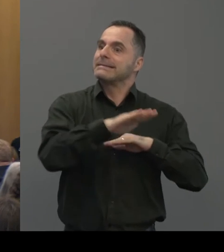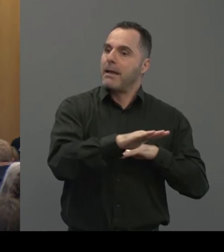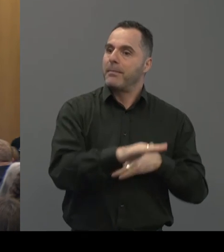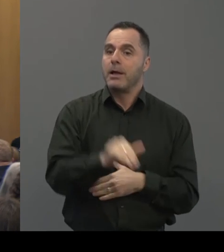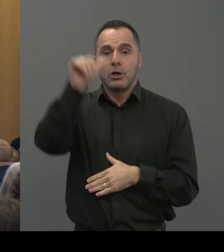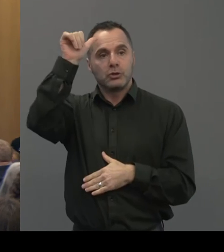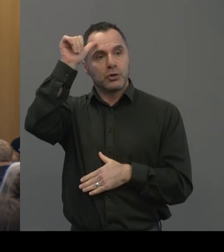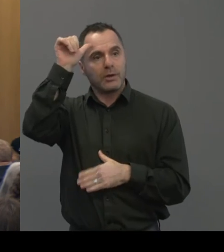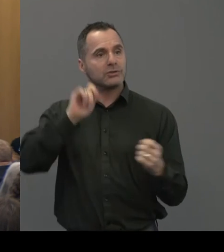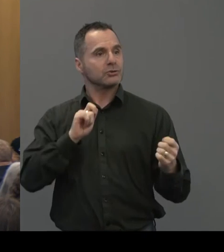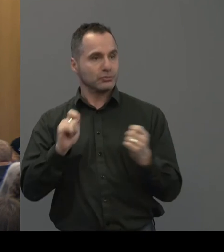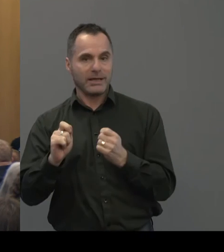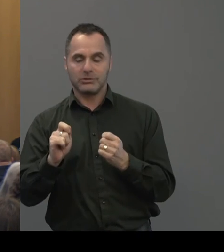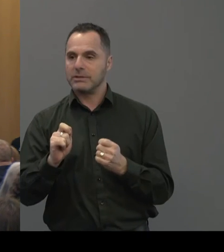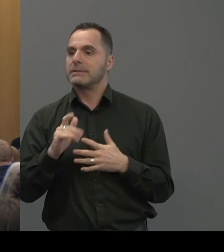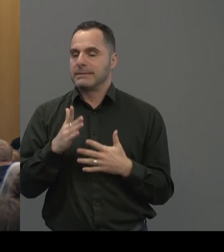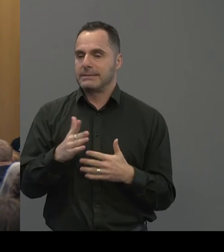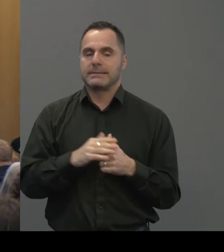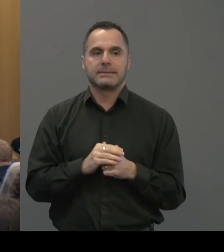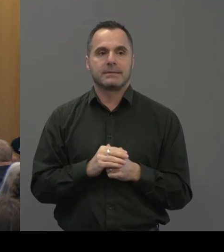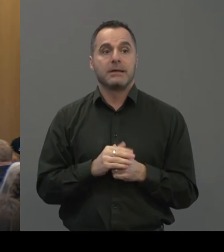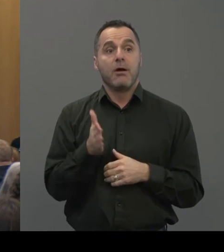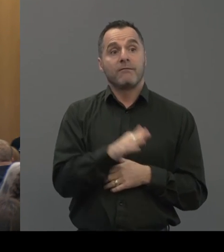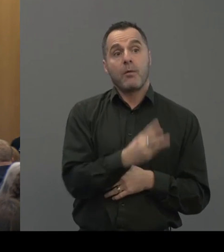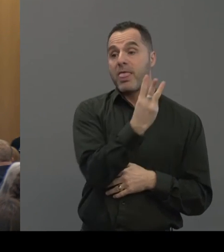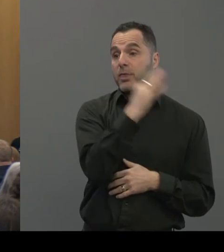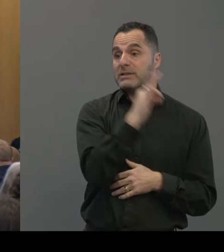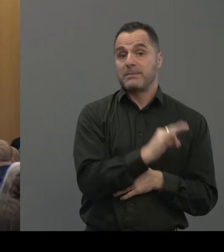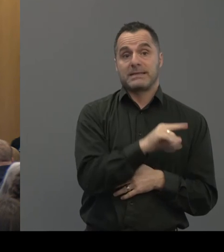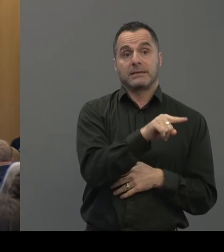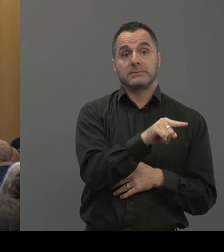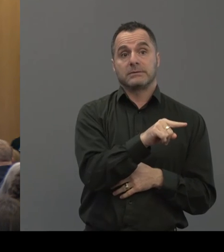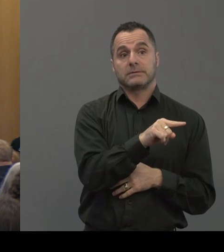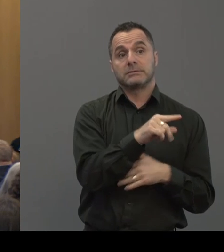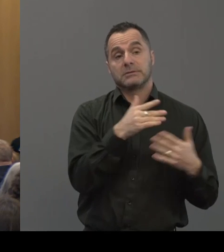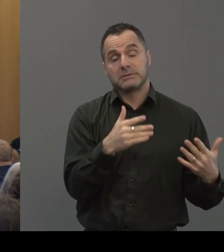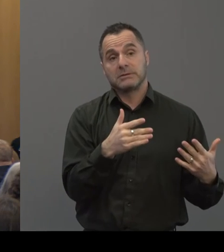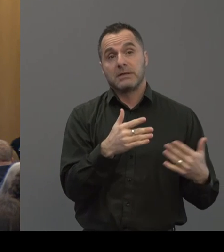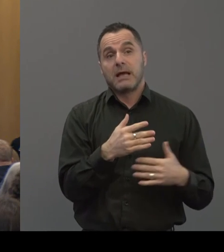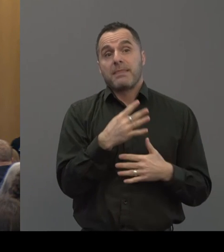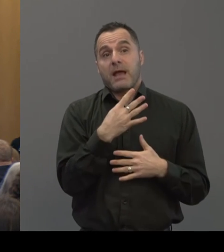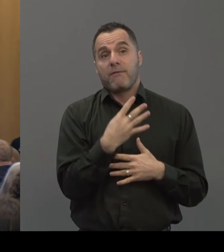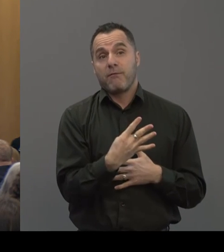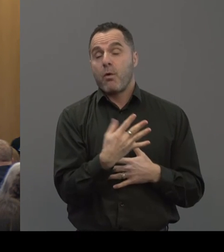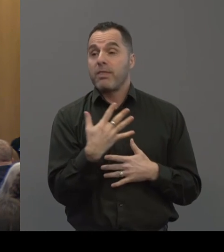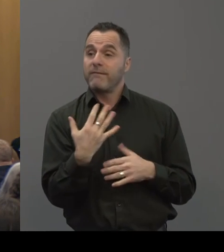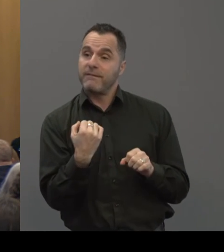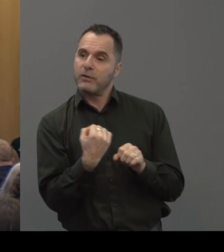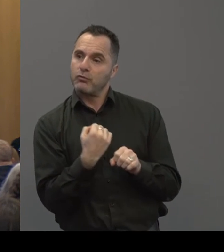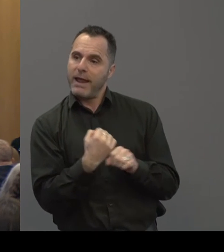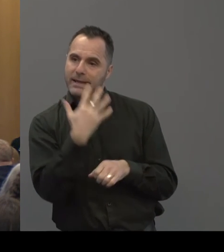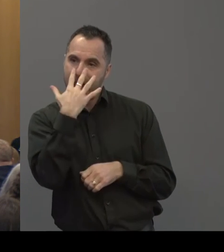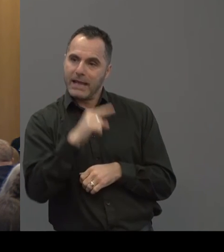changes drastically. We go from maybe about 30 percent knowledge level in, I'm talking about the fourth, fifth grade age group here,